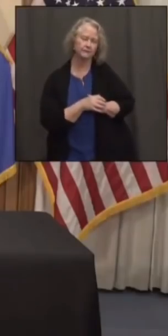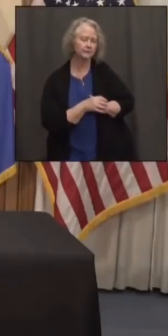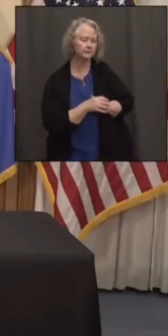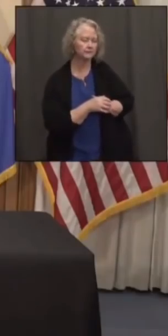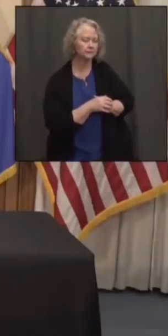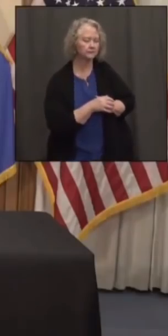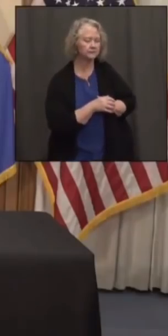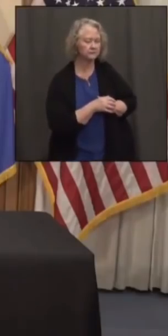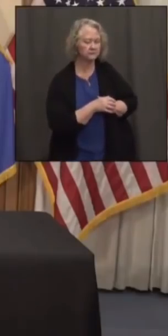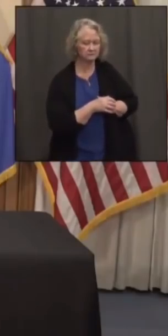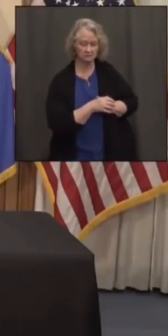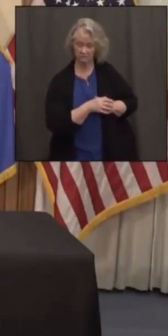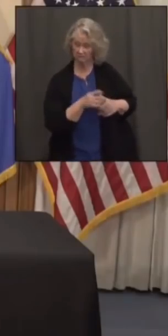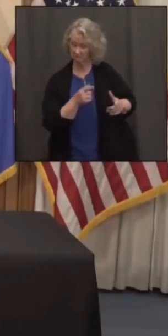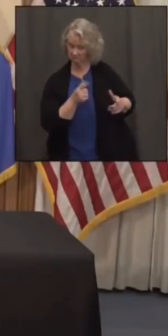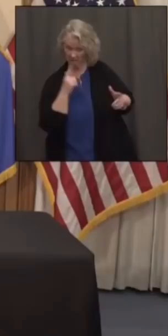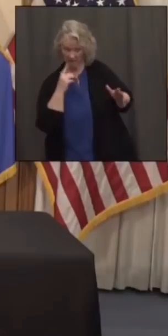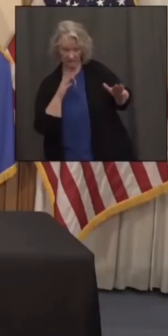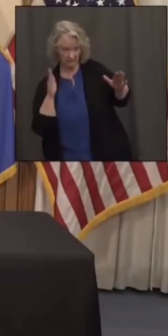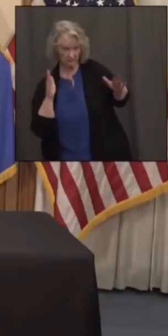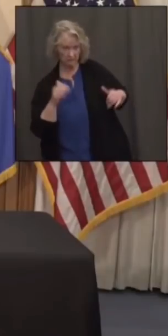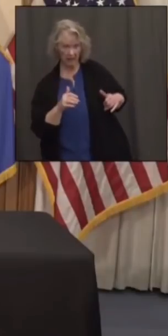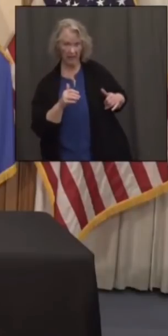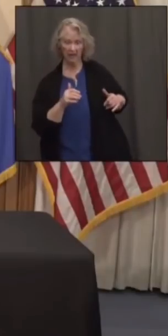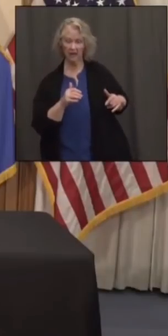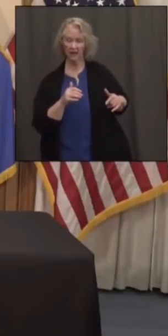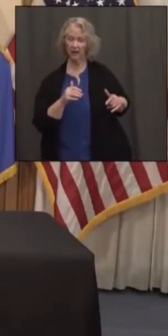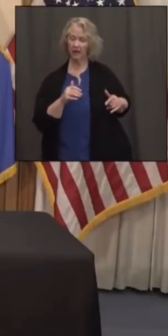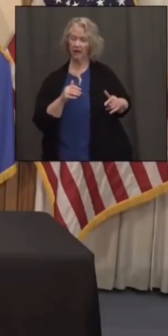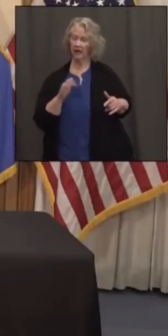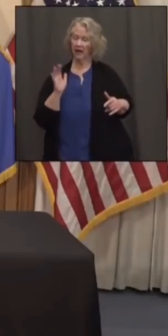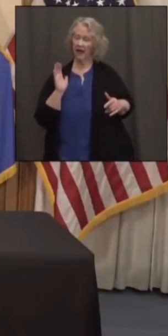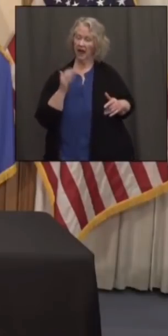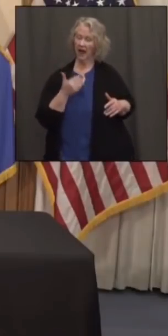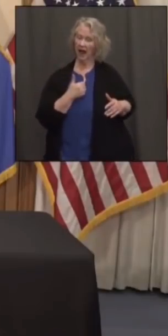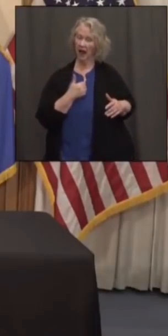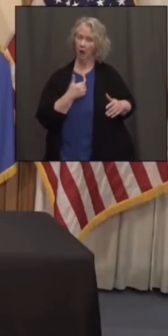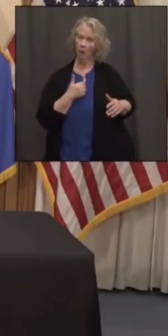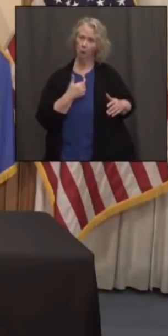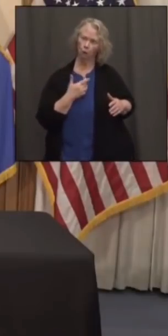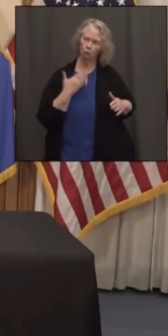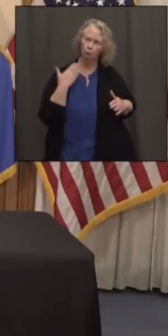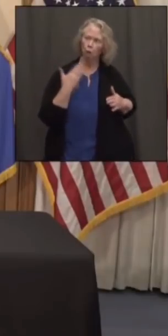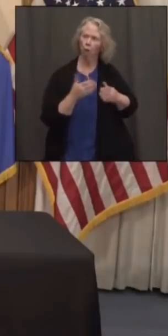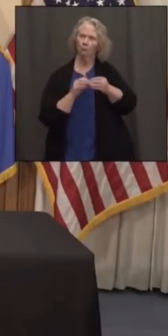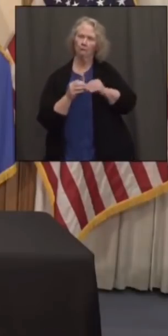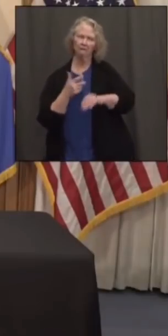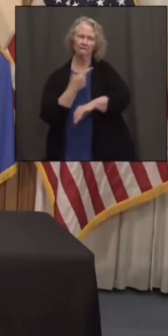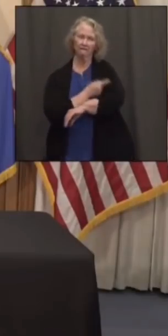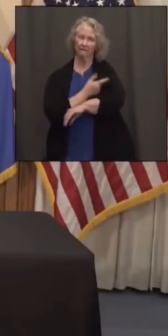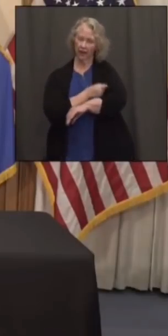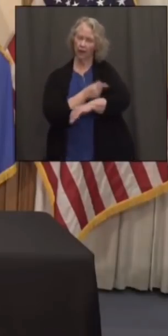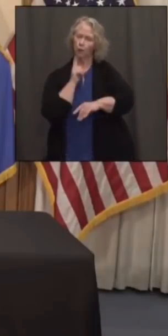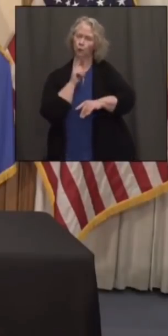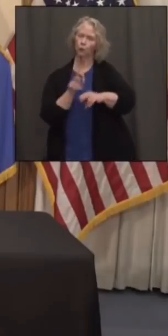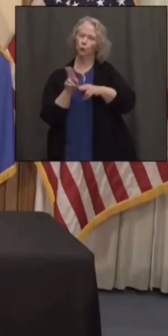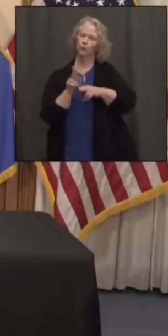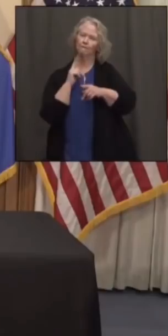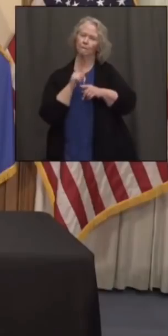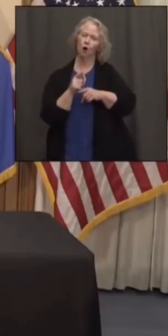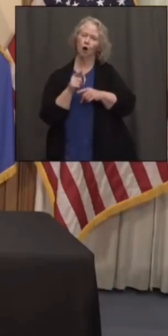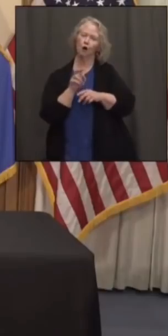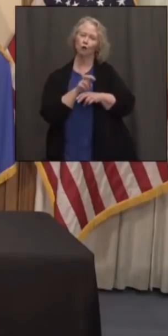And do you anticipate using the state's high vaccination rate as a sort of tourism marketing peg?